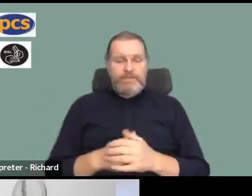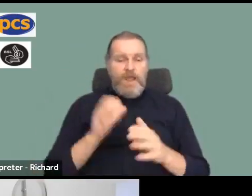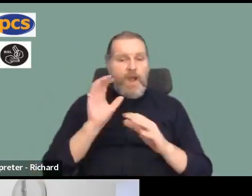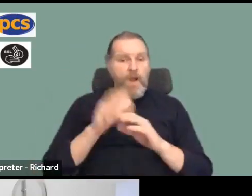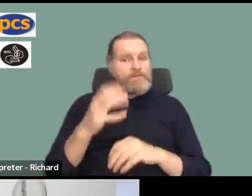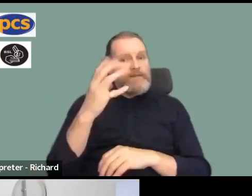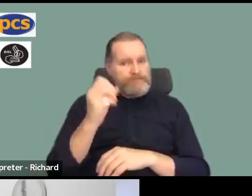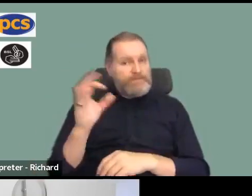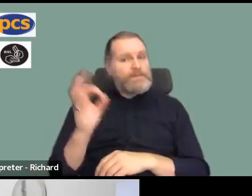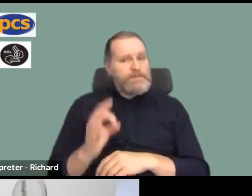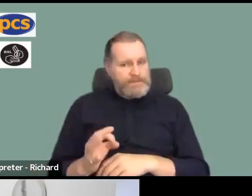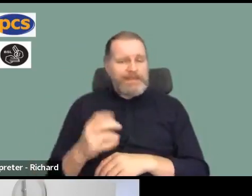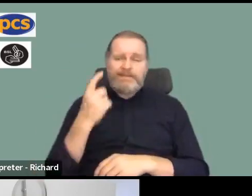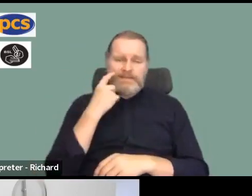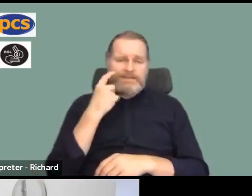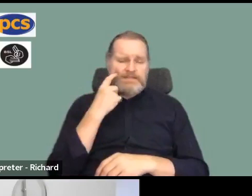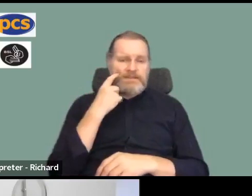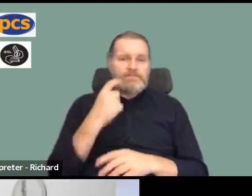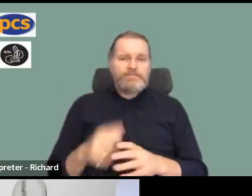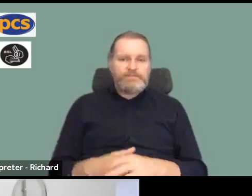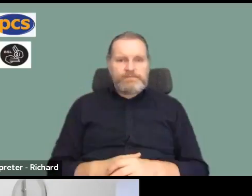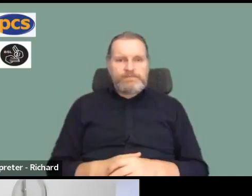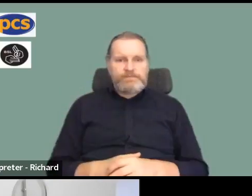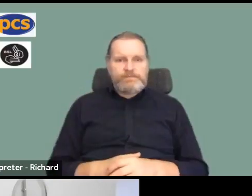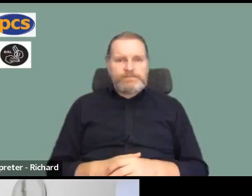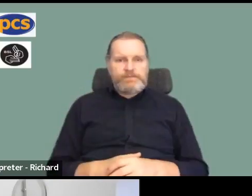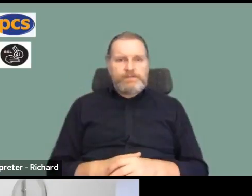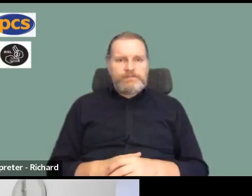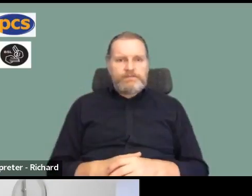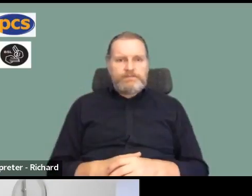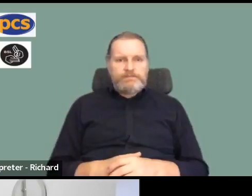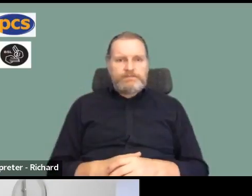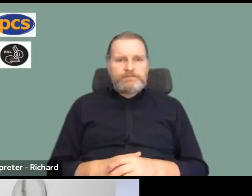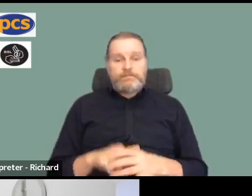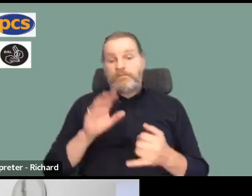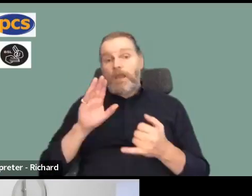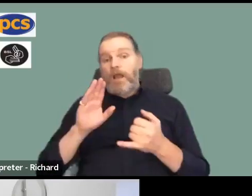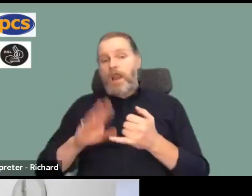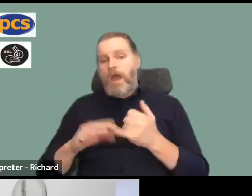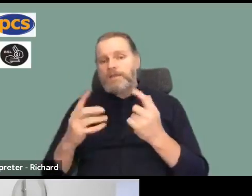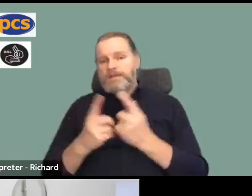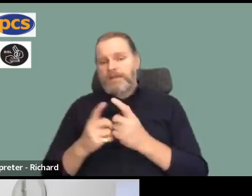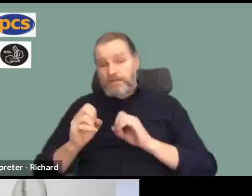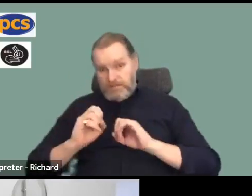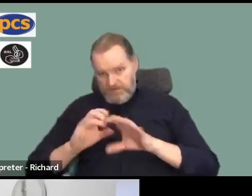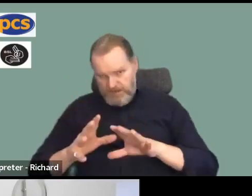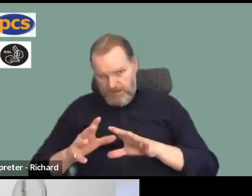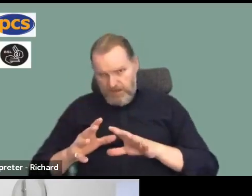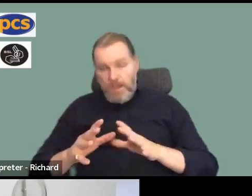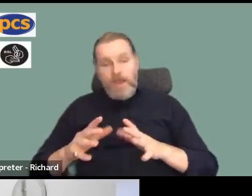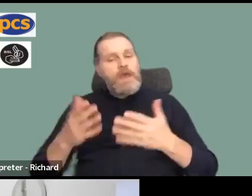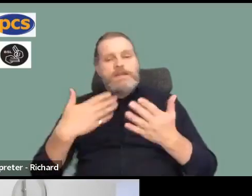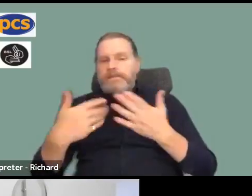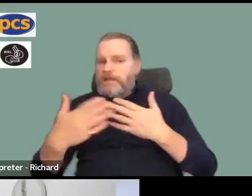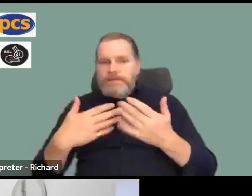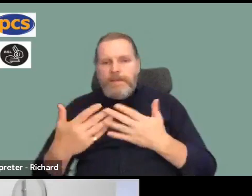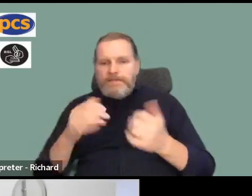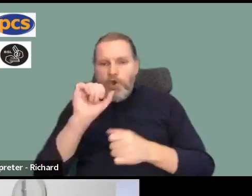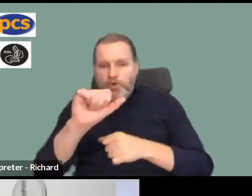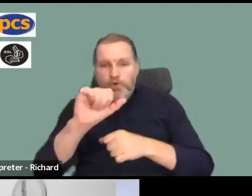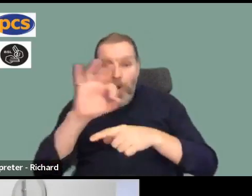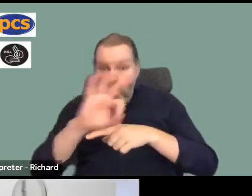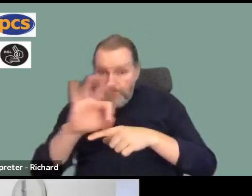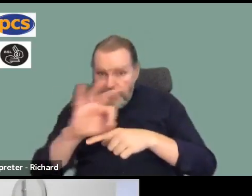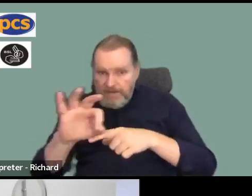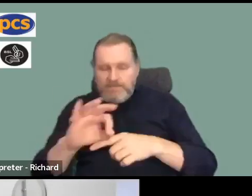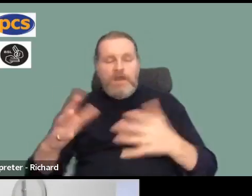think that we can be doing. And finally, and I'll say this, is if wherever you are, whatever office you're in or whatever branch